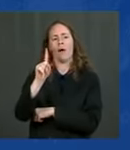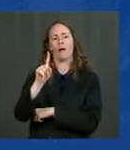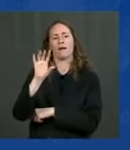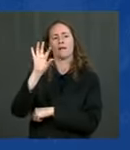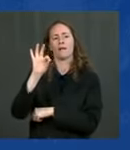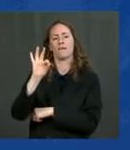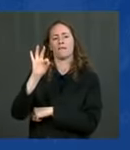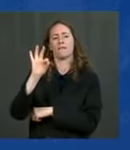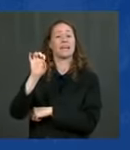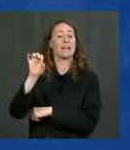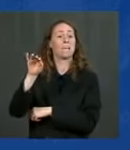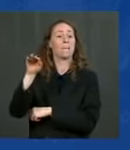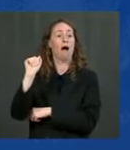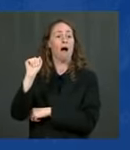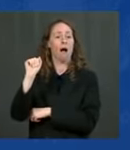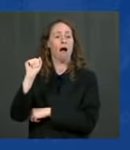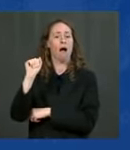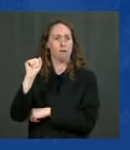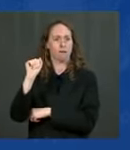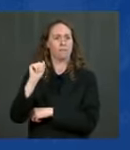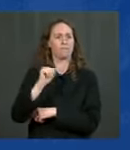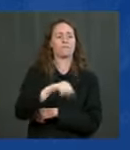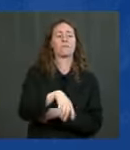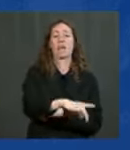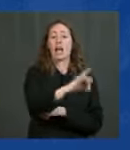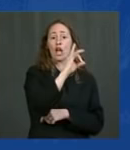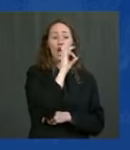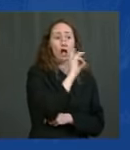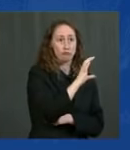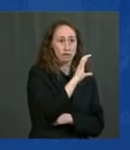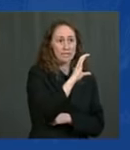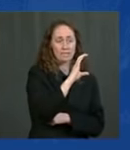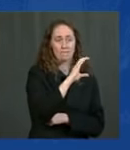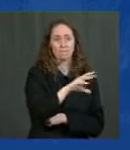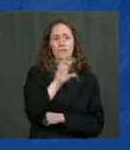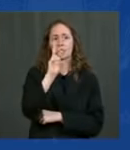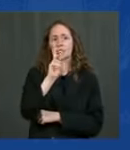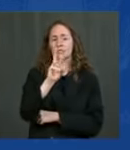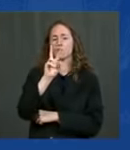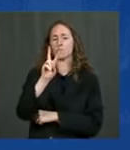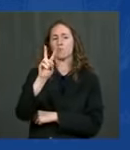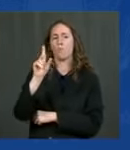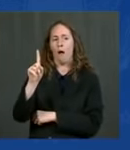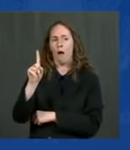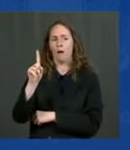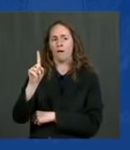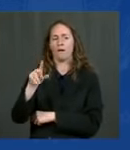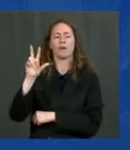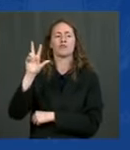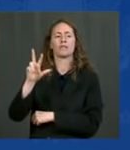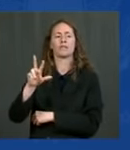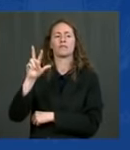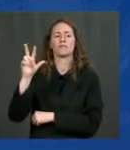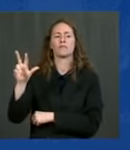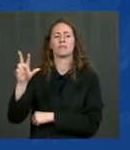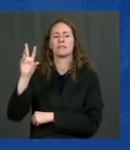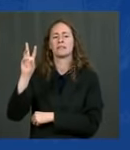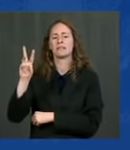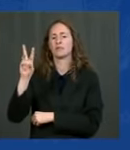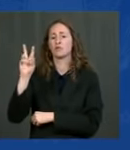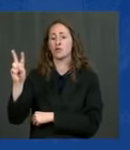FEMA that's 1-800-621-3362